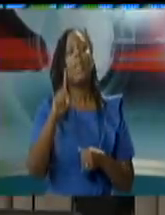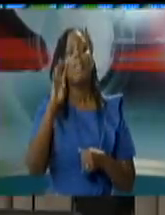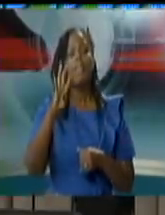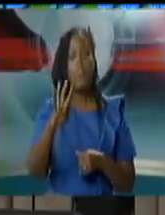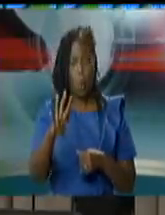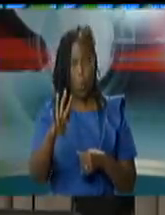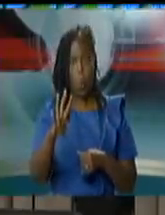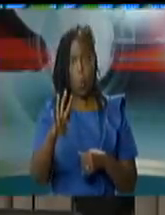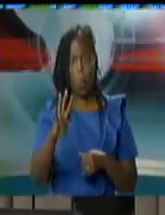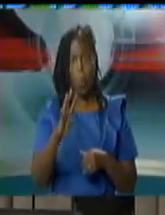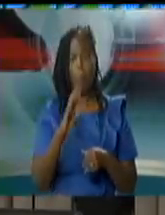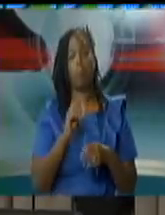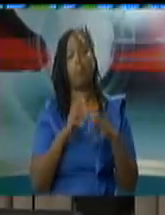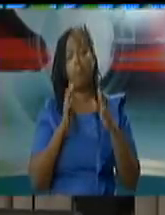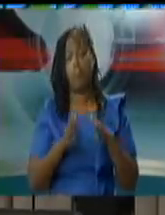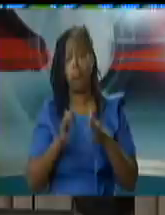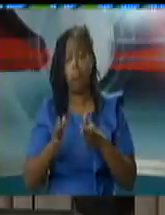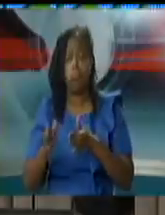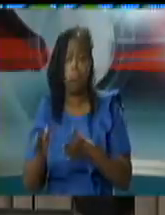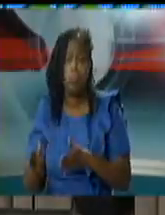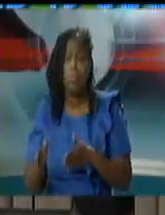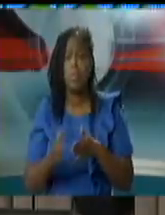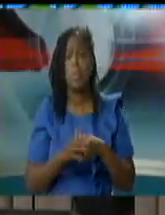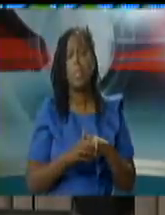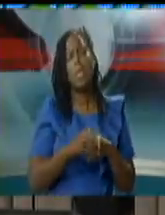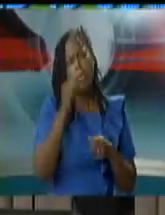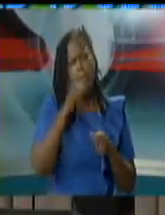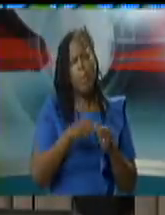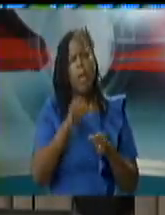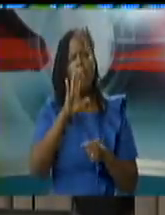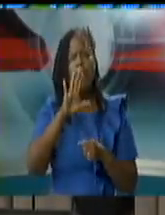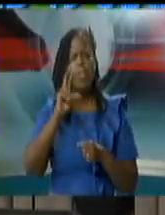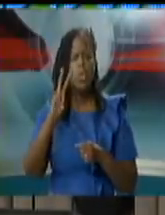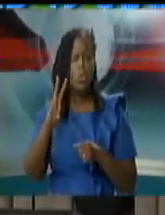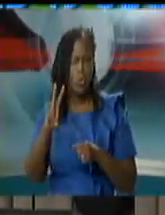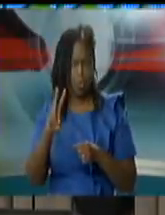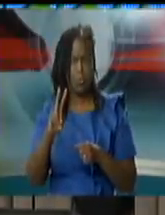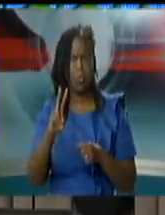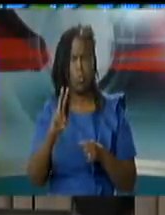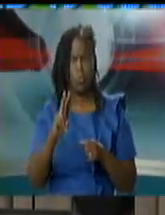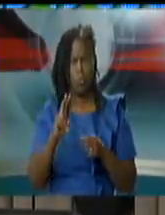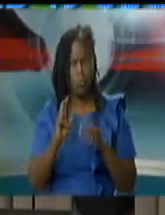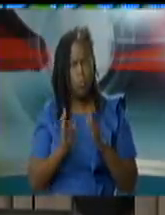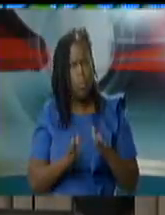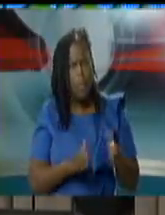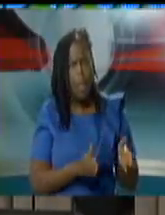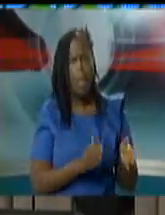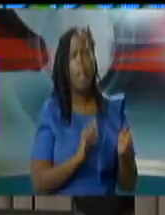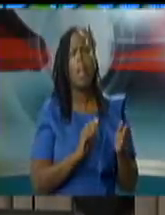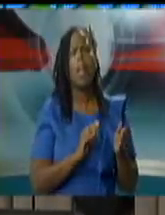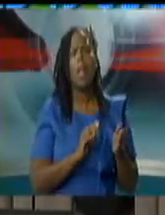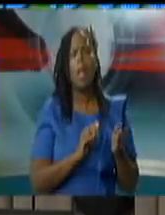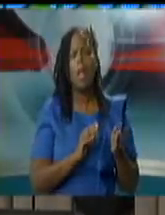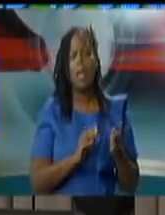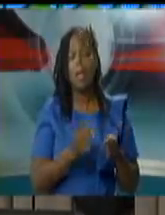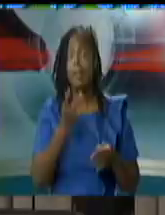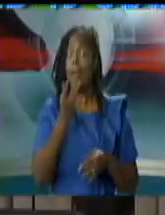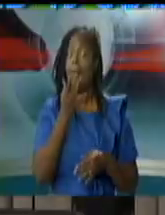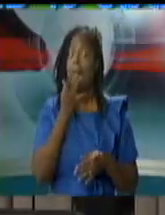if you remember 52 of those cases we quite um we quite luckily